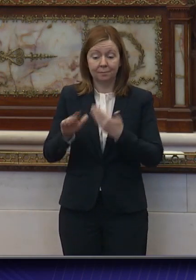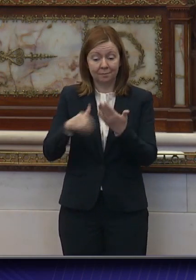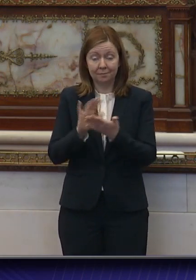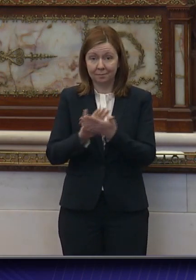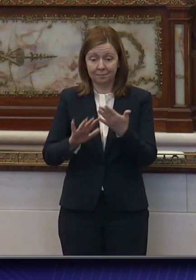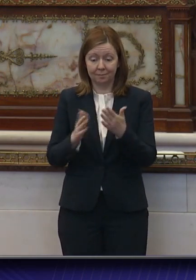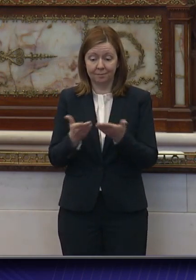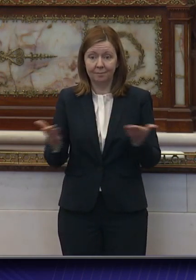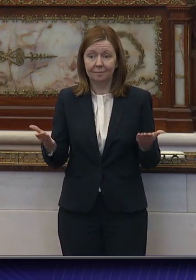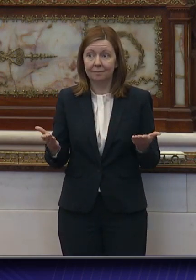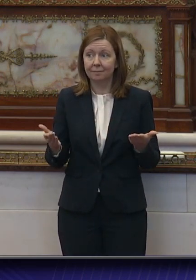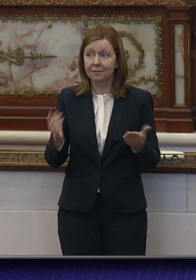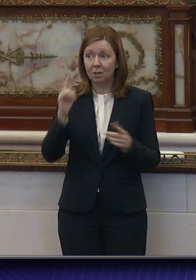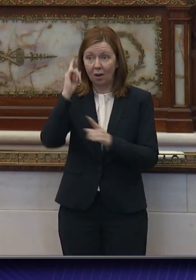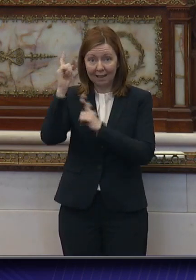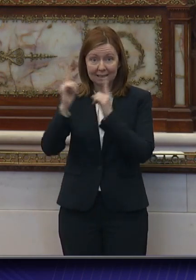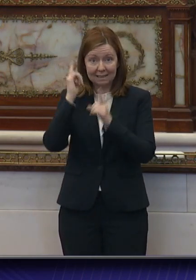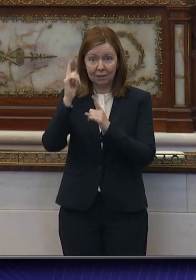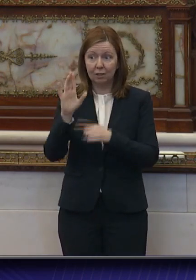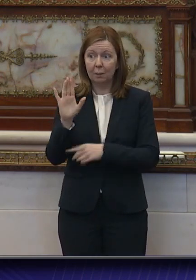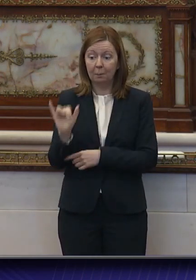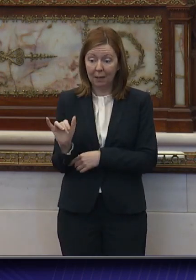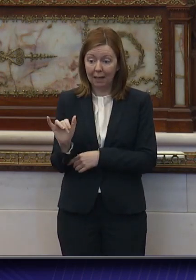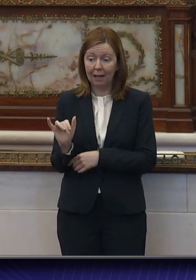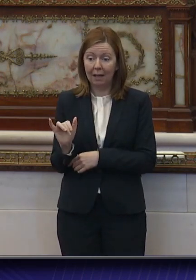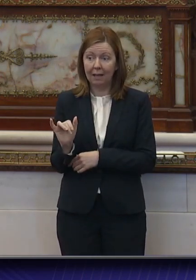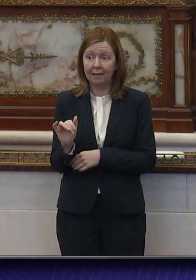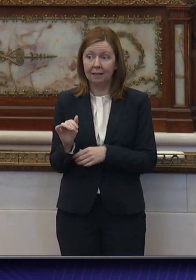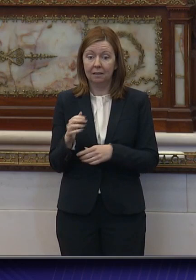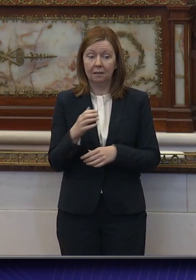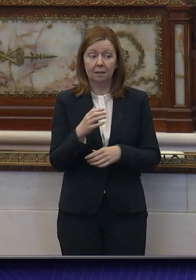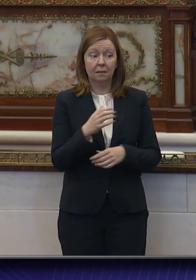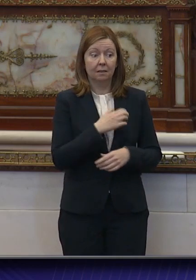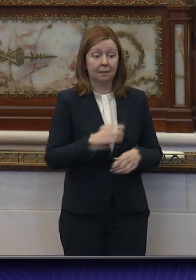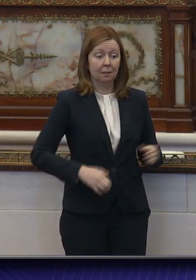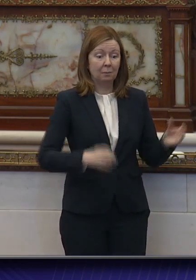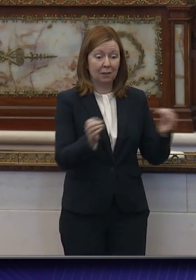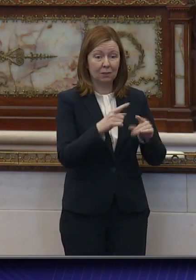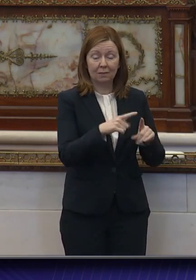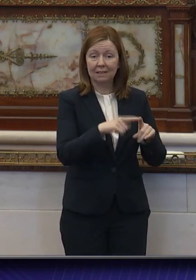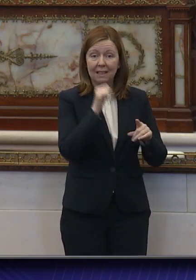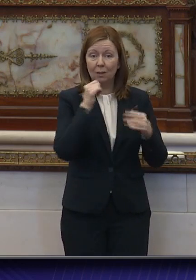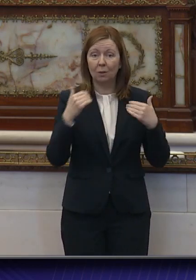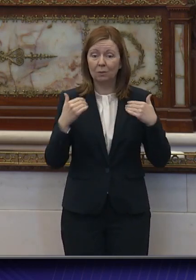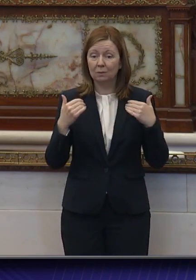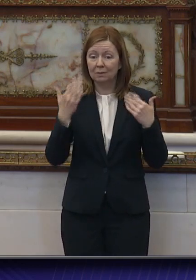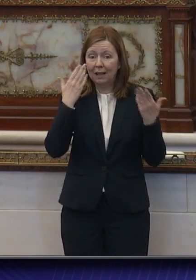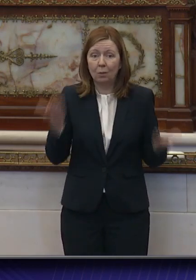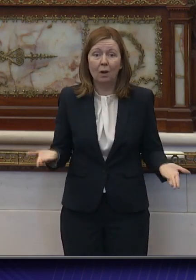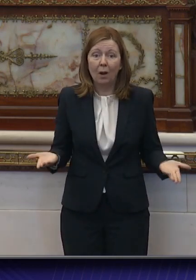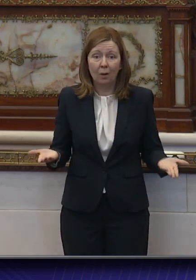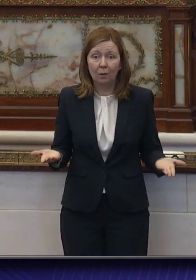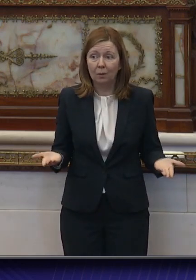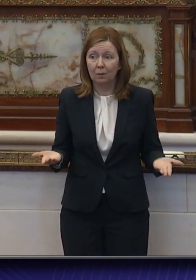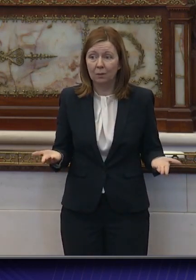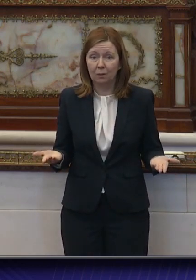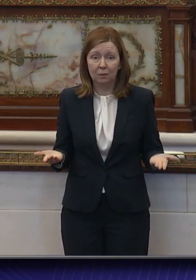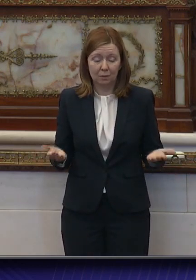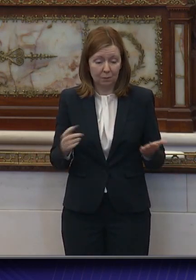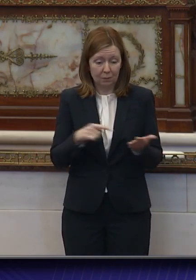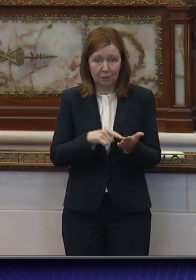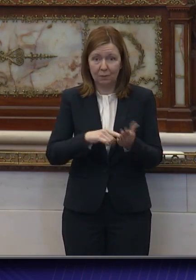are being considered by an administration that doesn't have a playbook that they can pull from